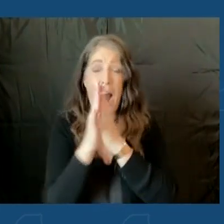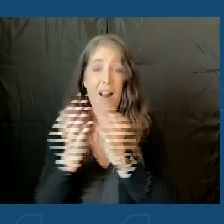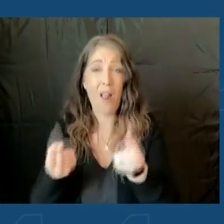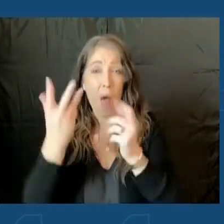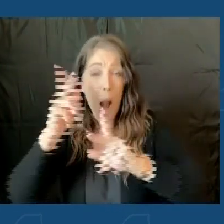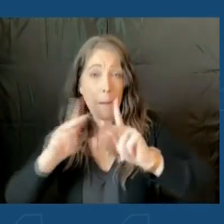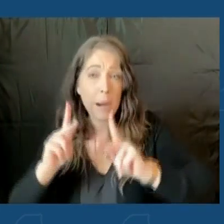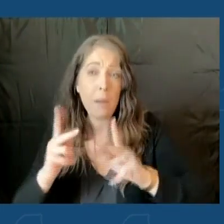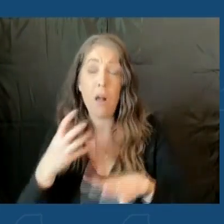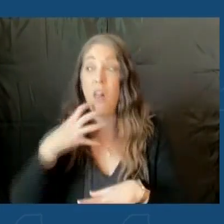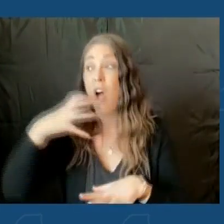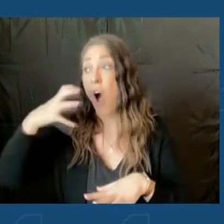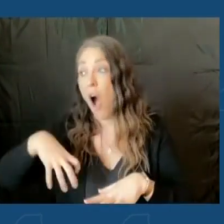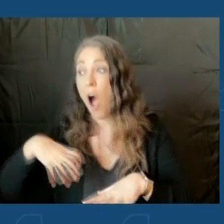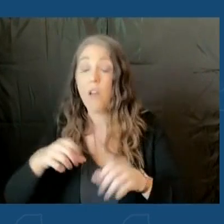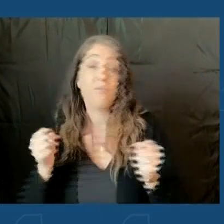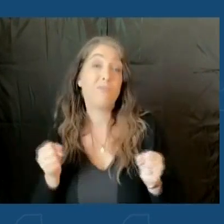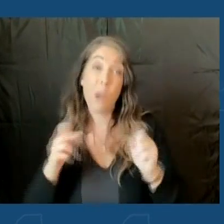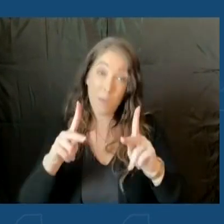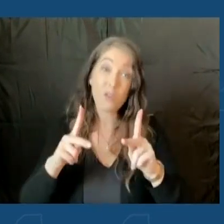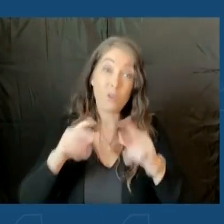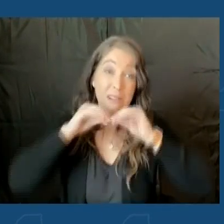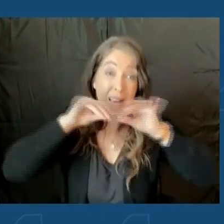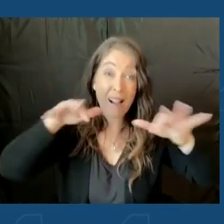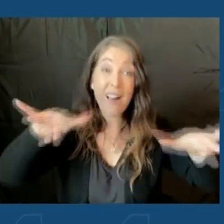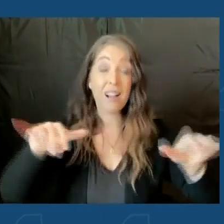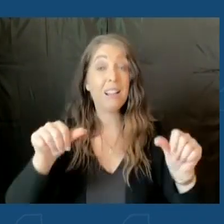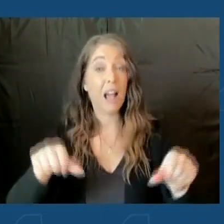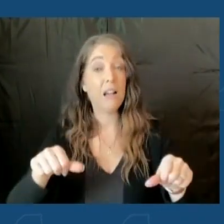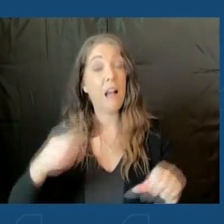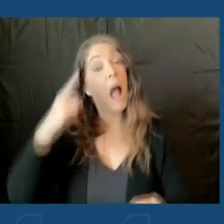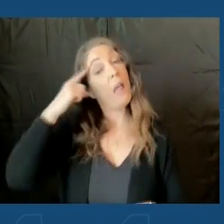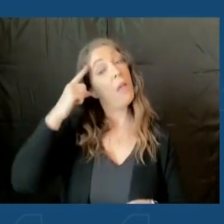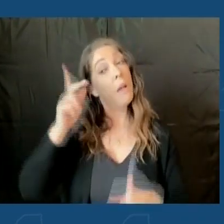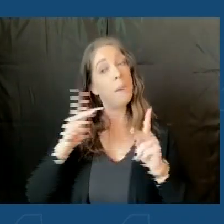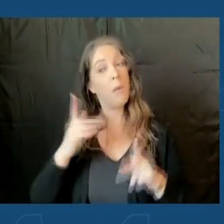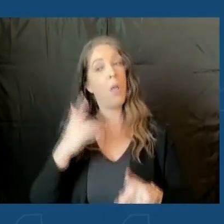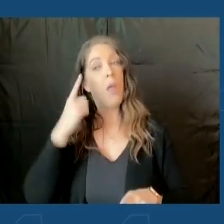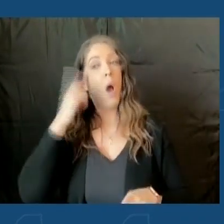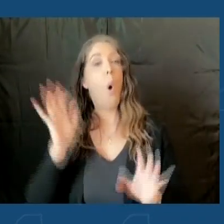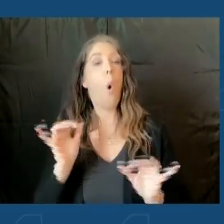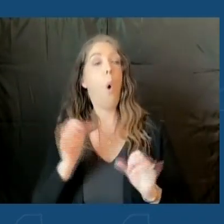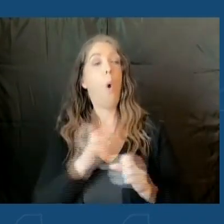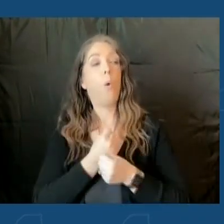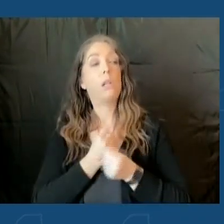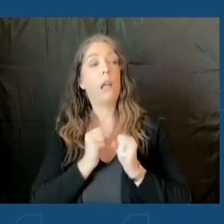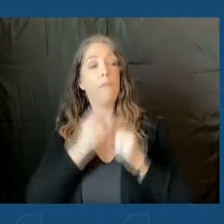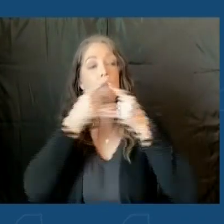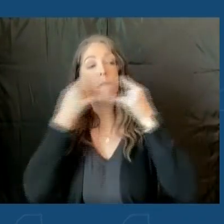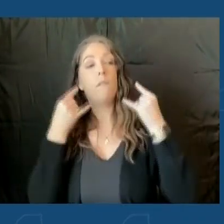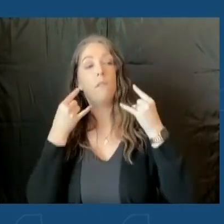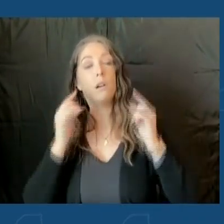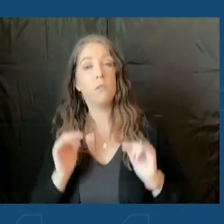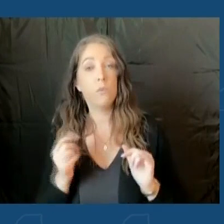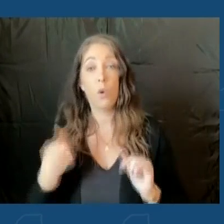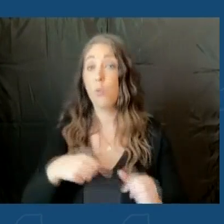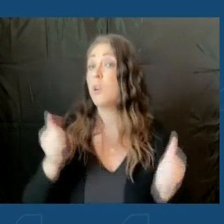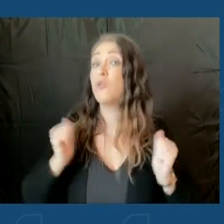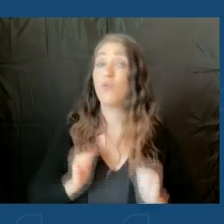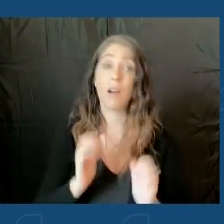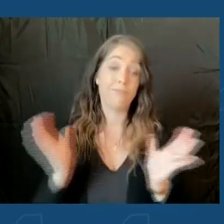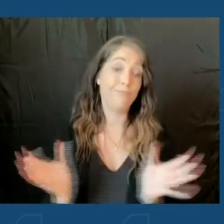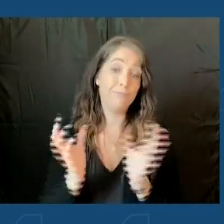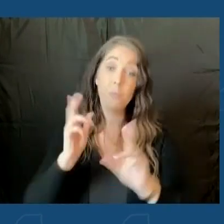the opportunity for transmission. I think it does give people that sense of security. You know, we are trying very hard to encourage people to come back to work,